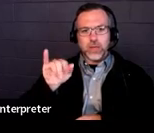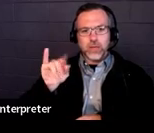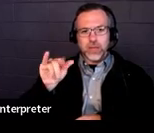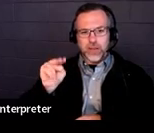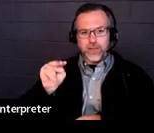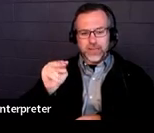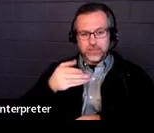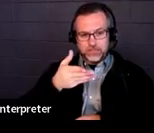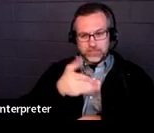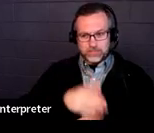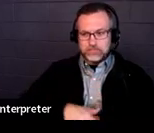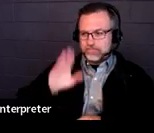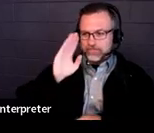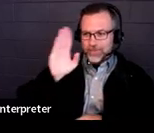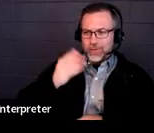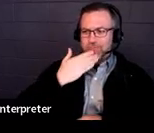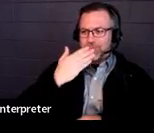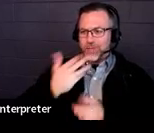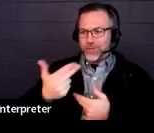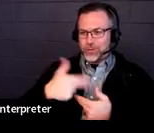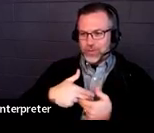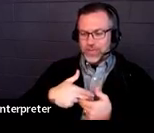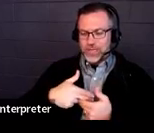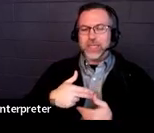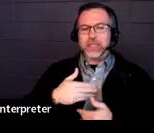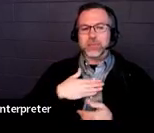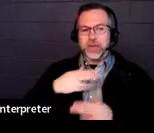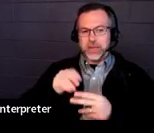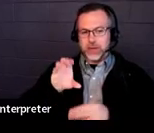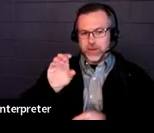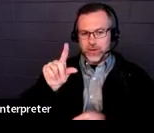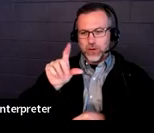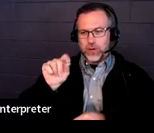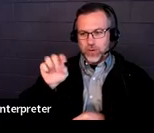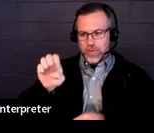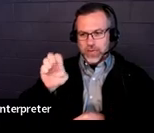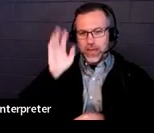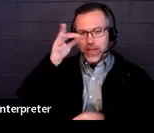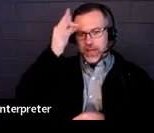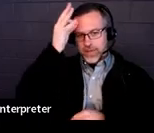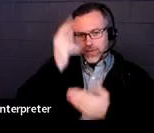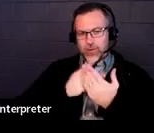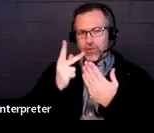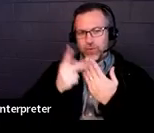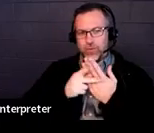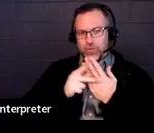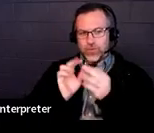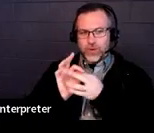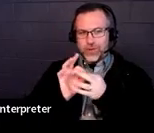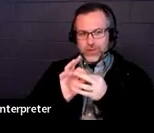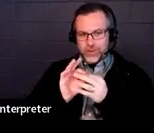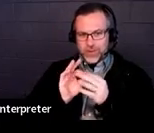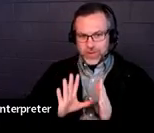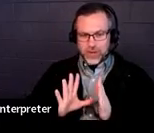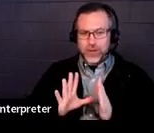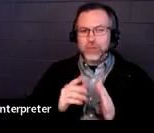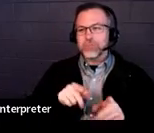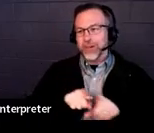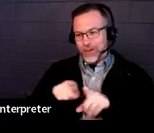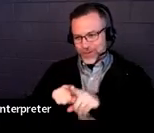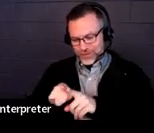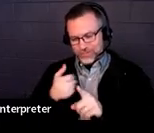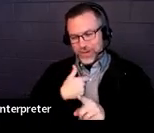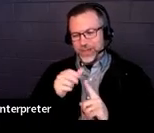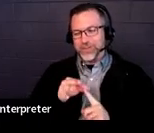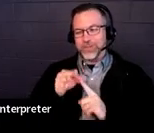Hi, everyone. Thanks for joining us. I'm Colette Sullivan. I am the federal programs coordinator. And I was also a special ed